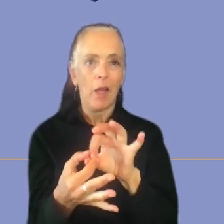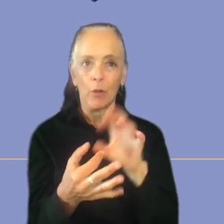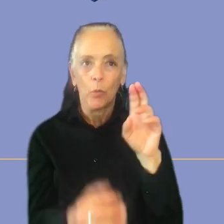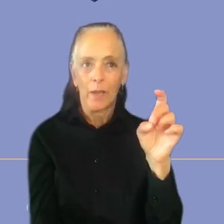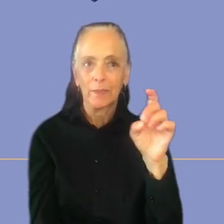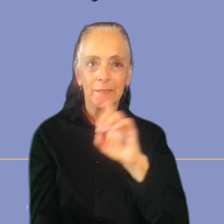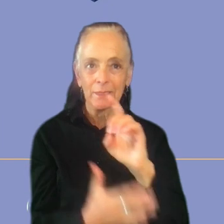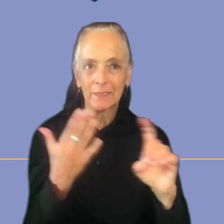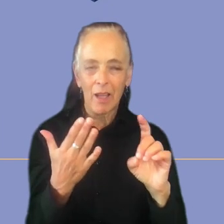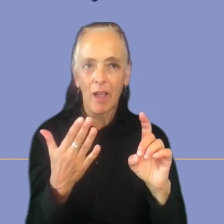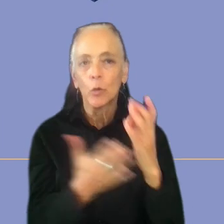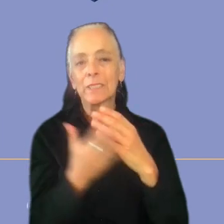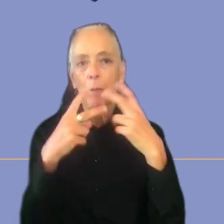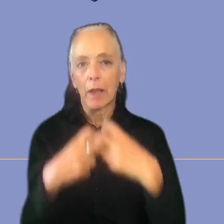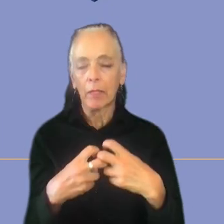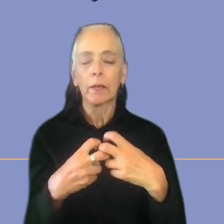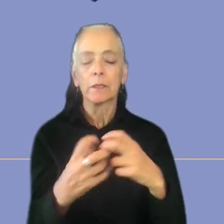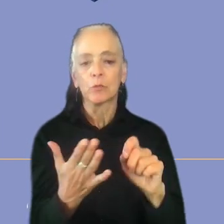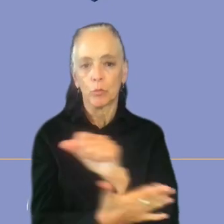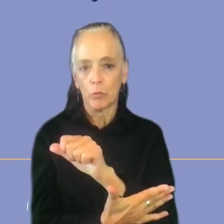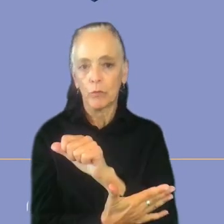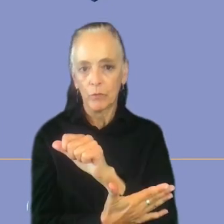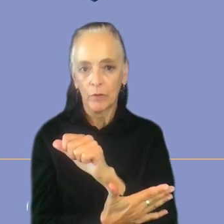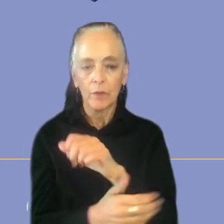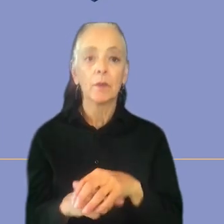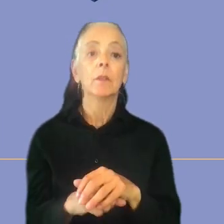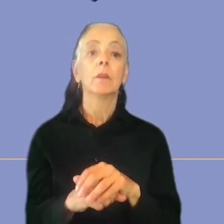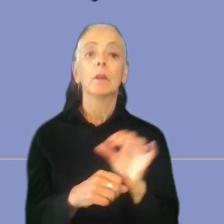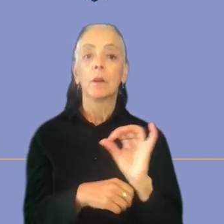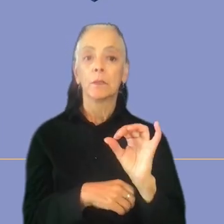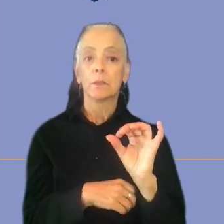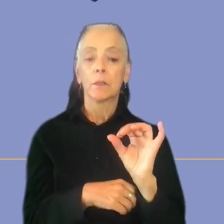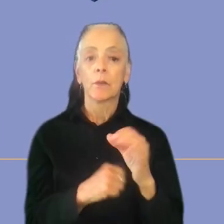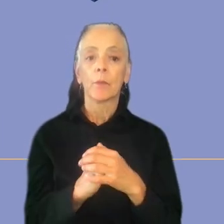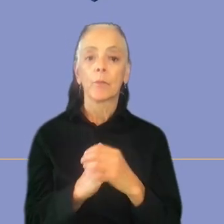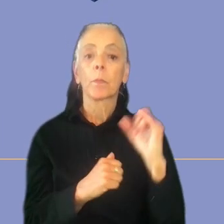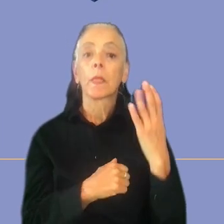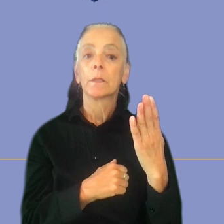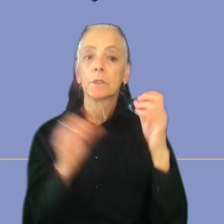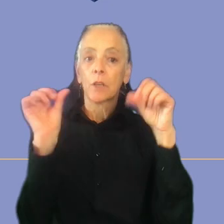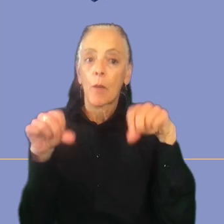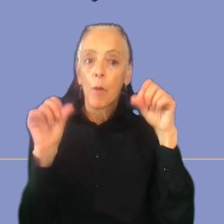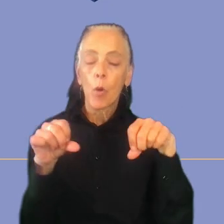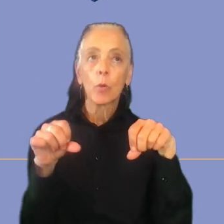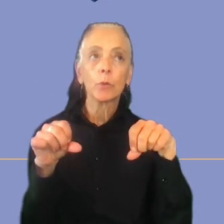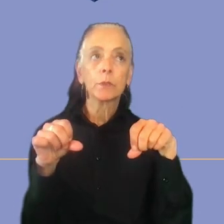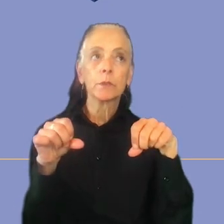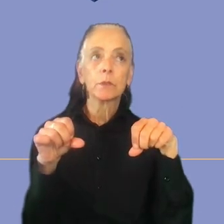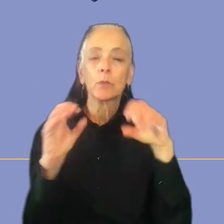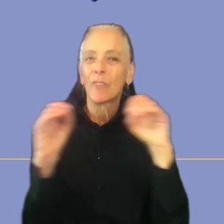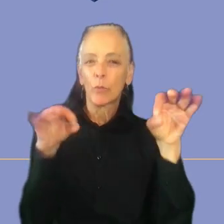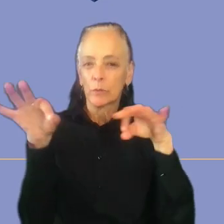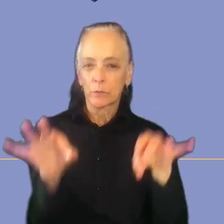analytics was removed and also job posts that didn't have any